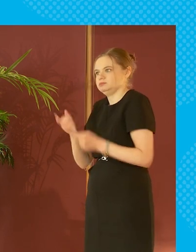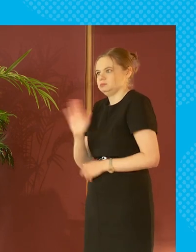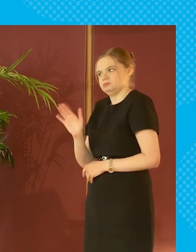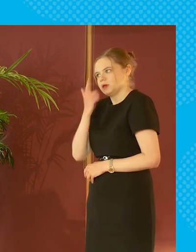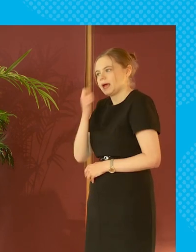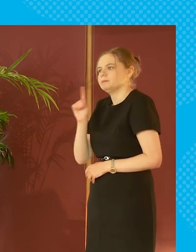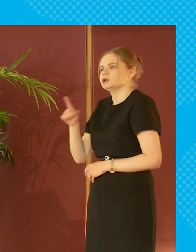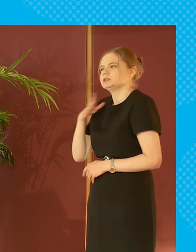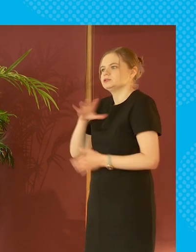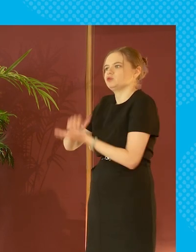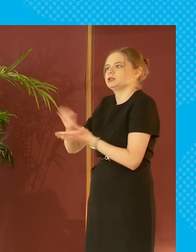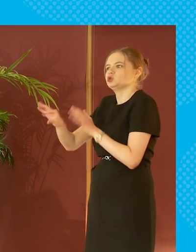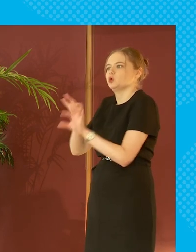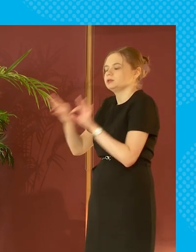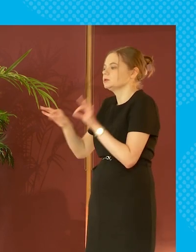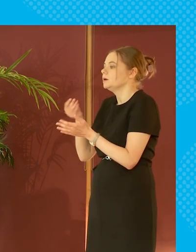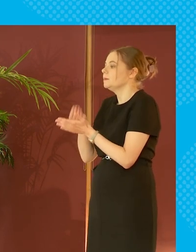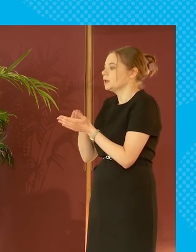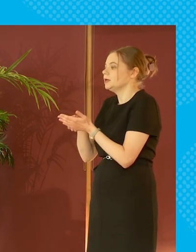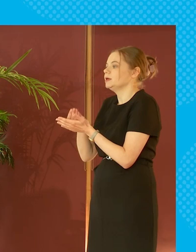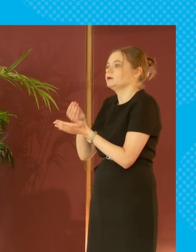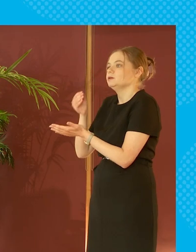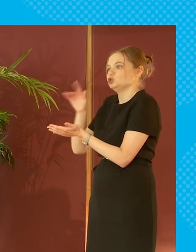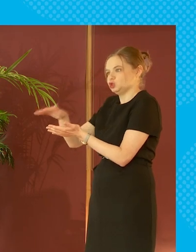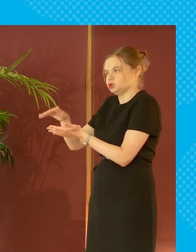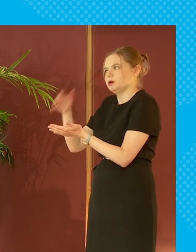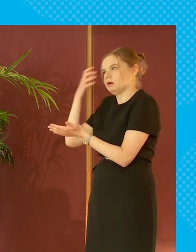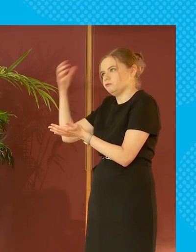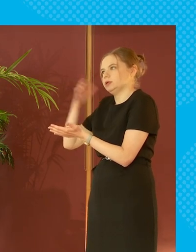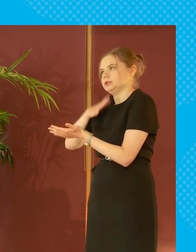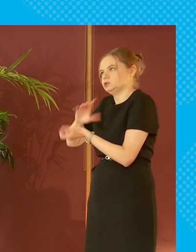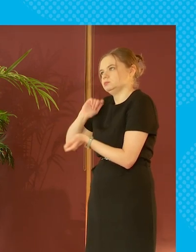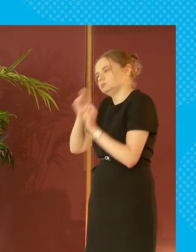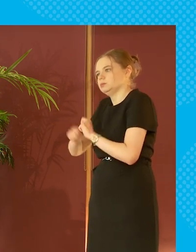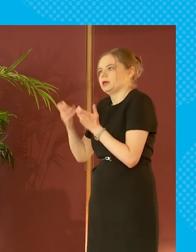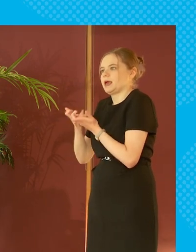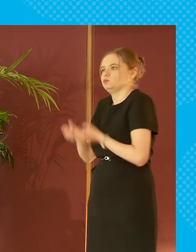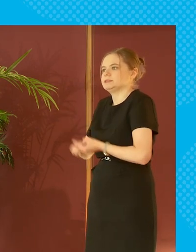doable but they're all choices there is the money there you just need a government who's willing to spend its money differently